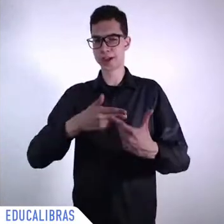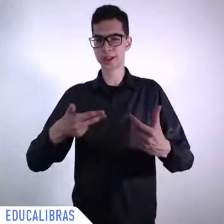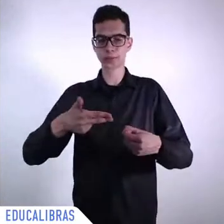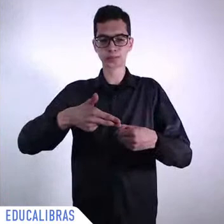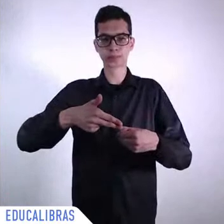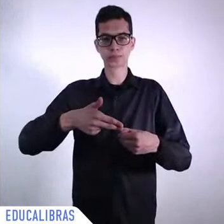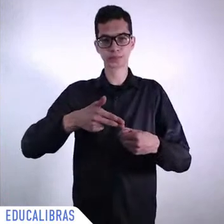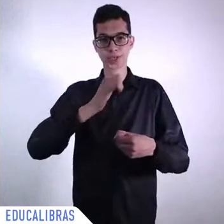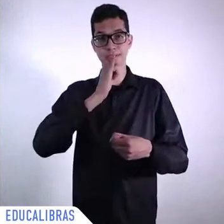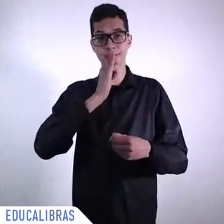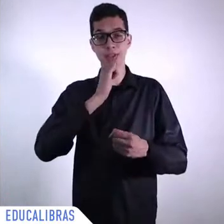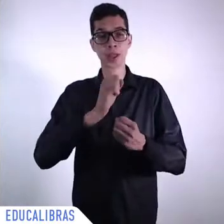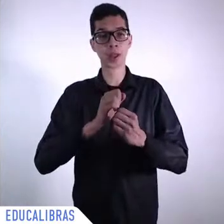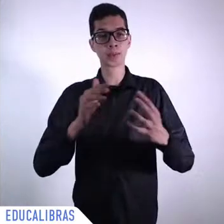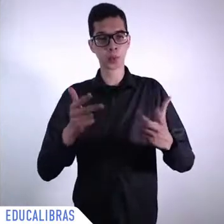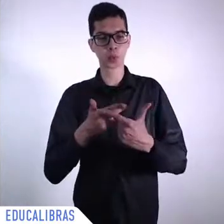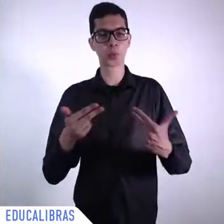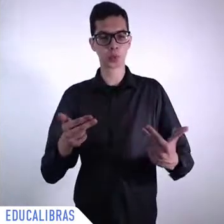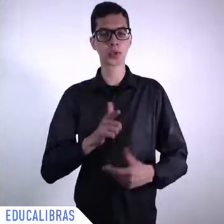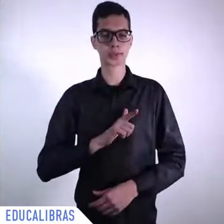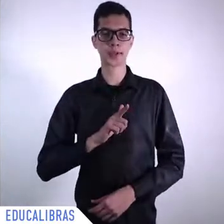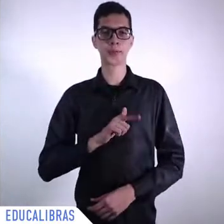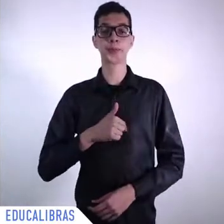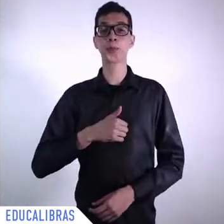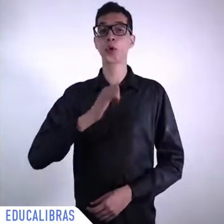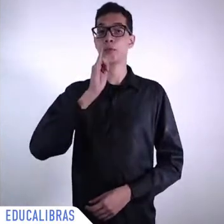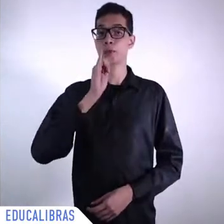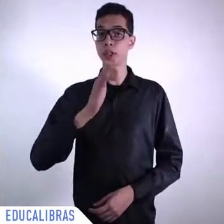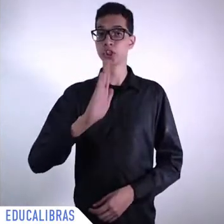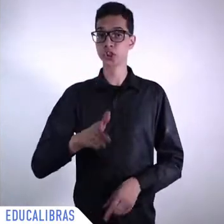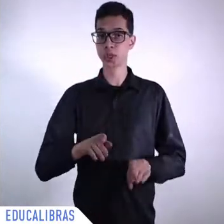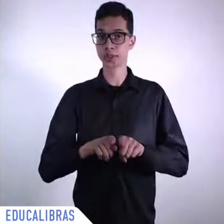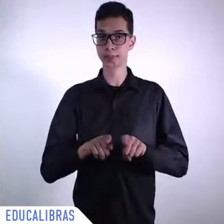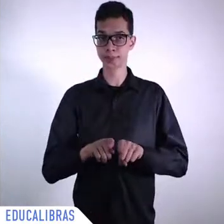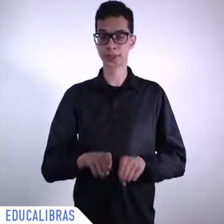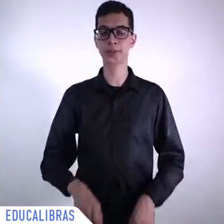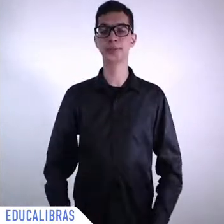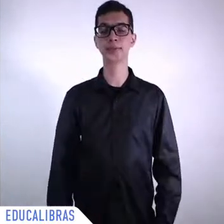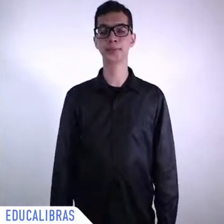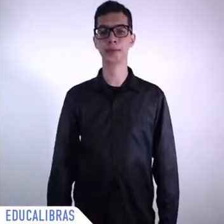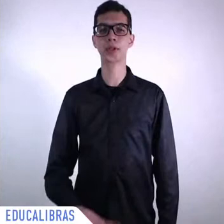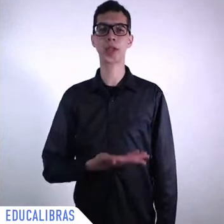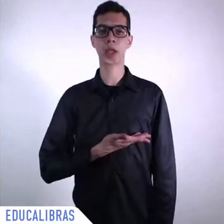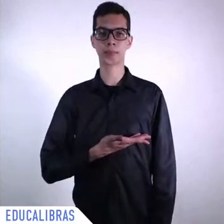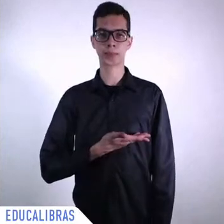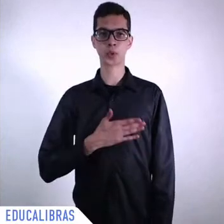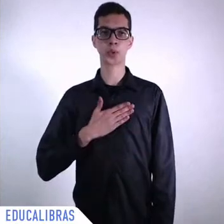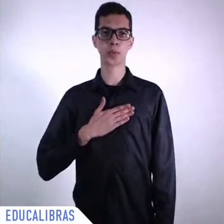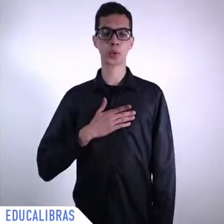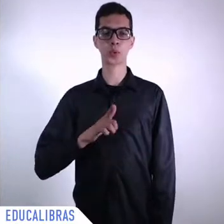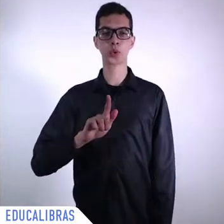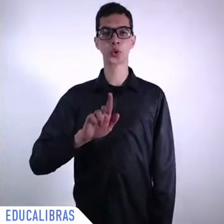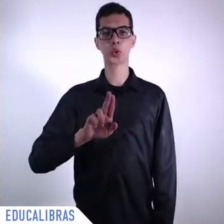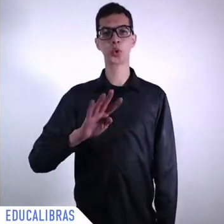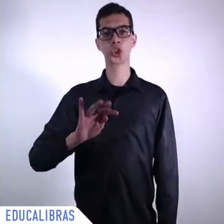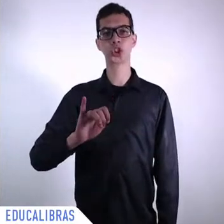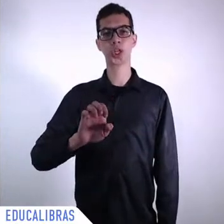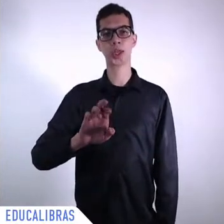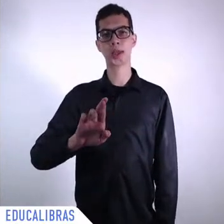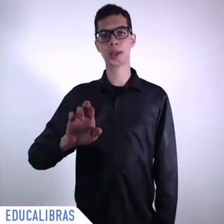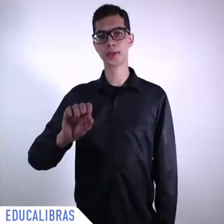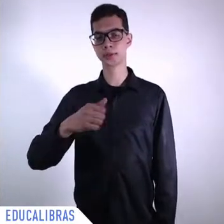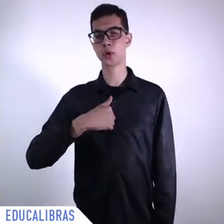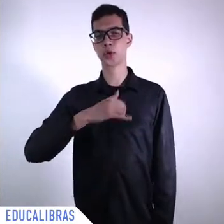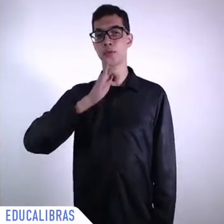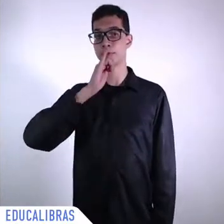speeches, by the way, which I saw, one was directed to Latin America, the other was actually his opening speech, the opening